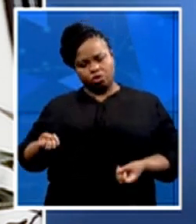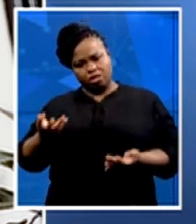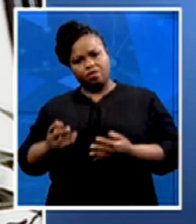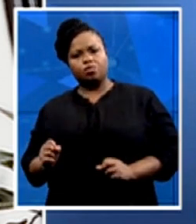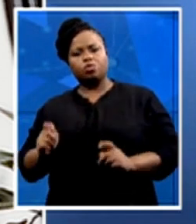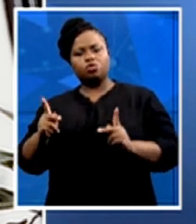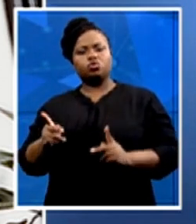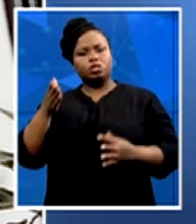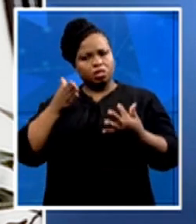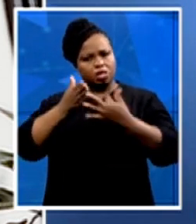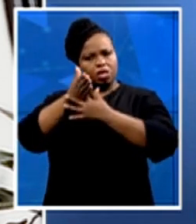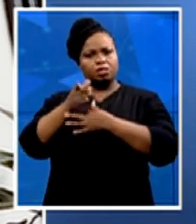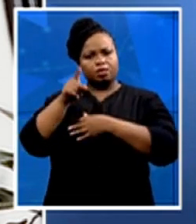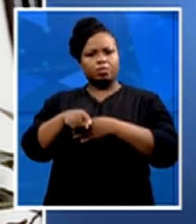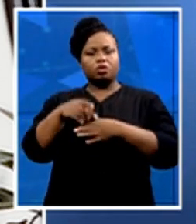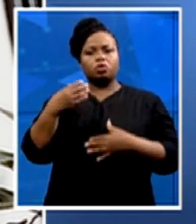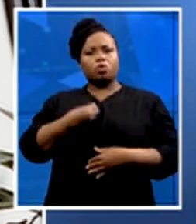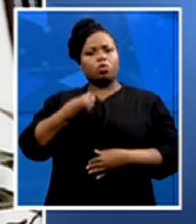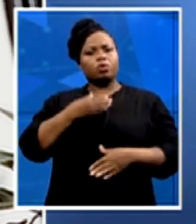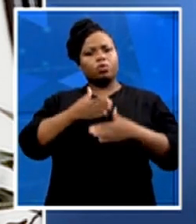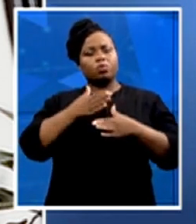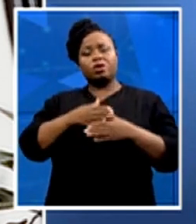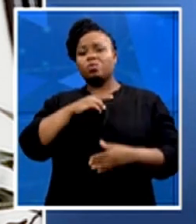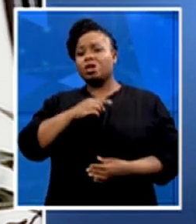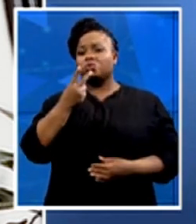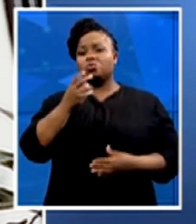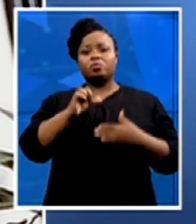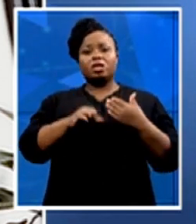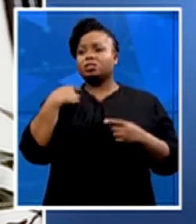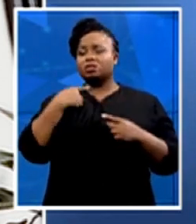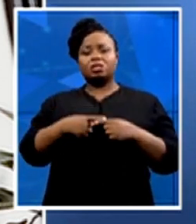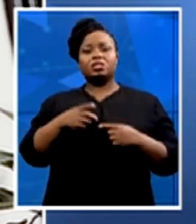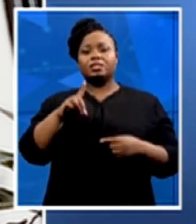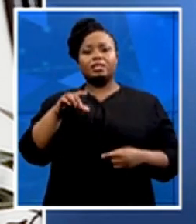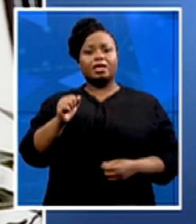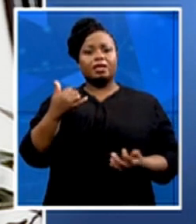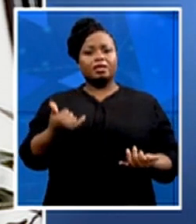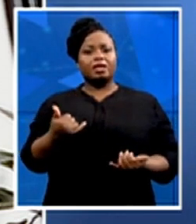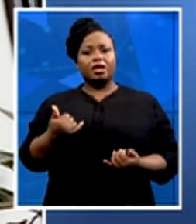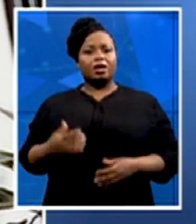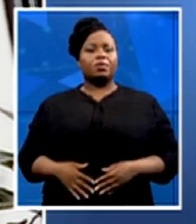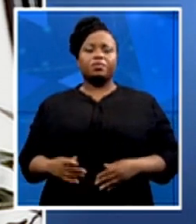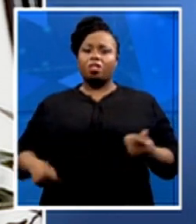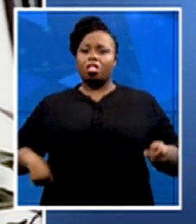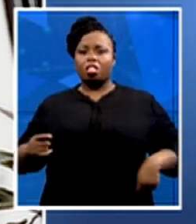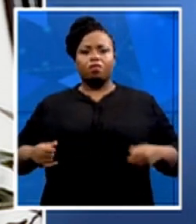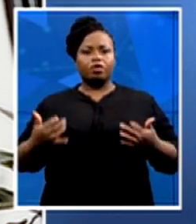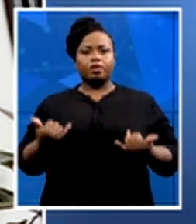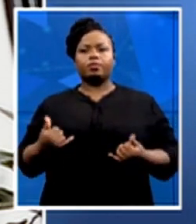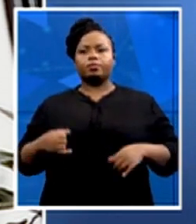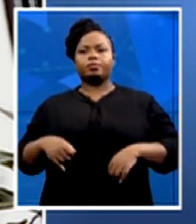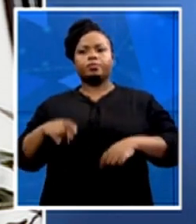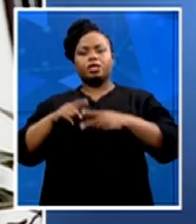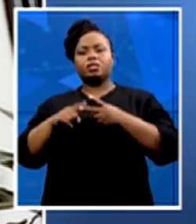mean, in just the past two months, the DA has spent, you know, a huge amount of time visiting NYDA offices across the country,